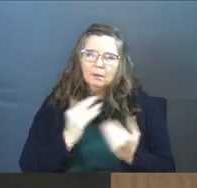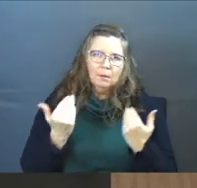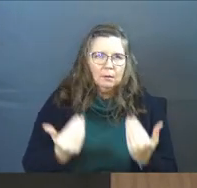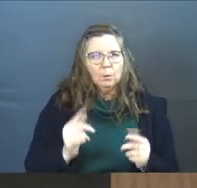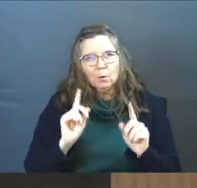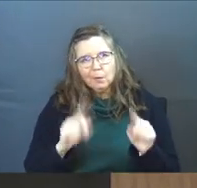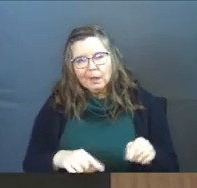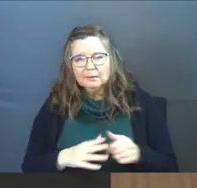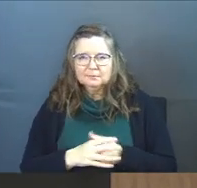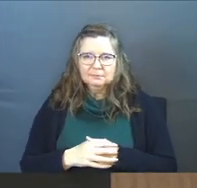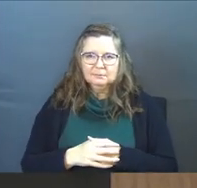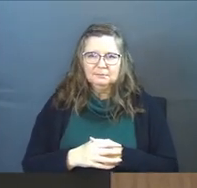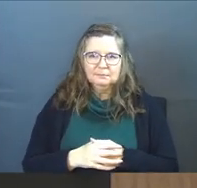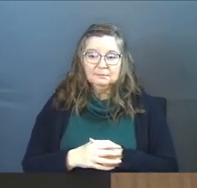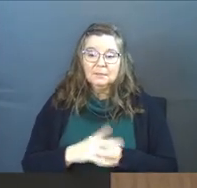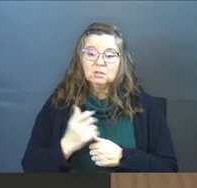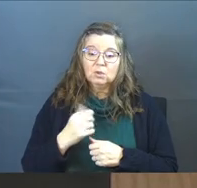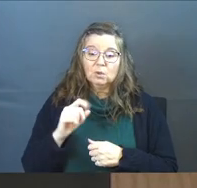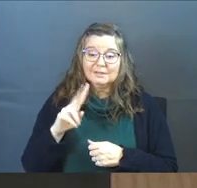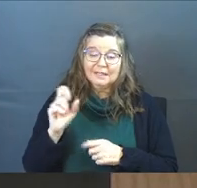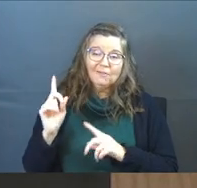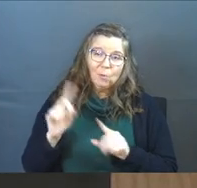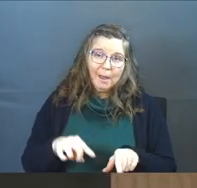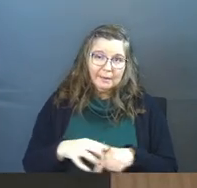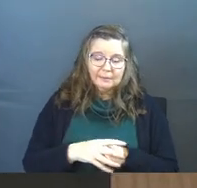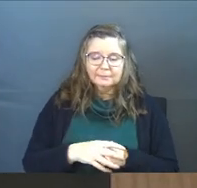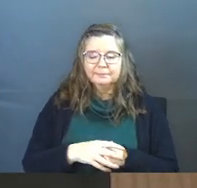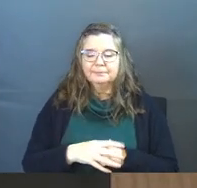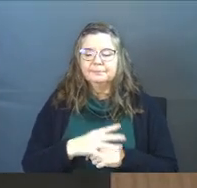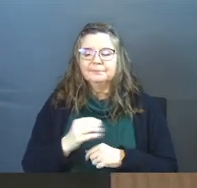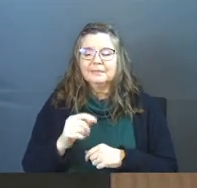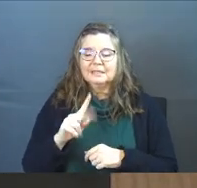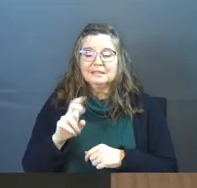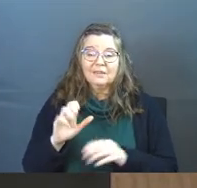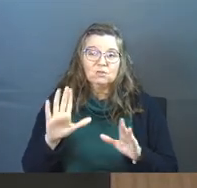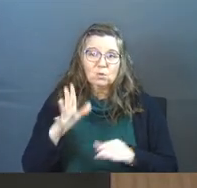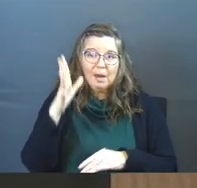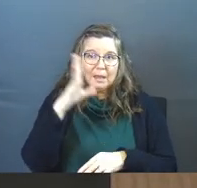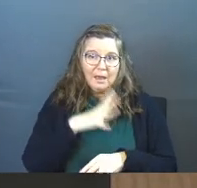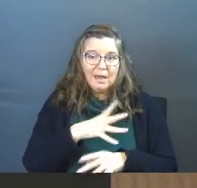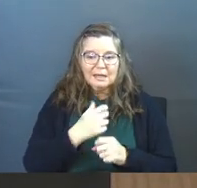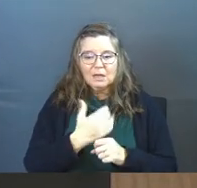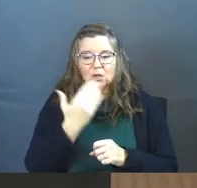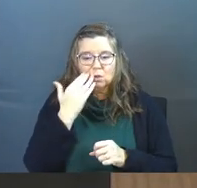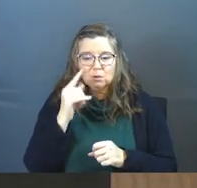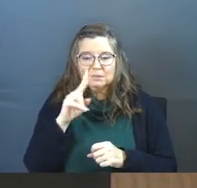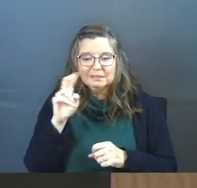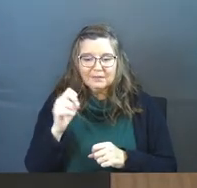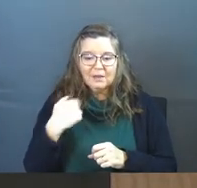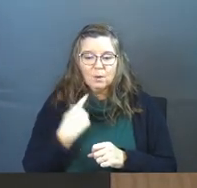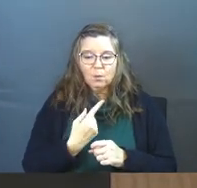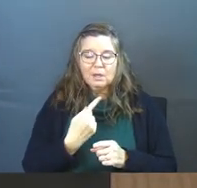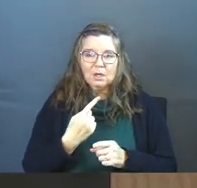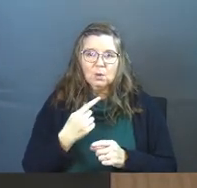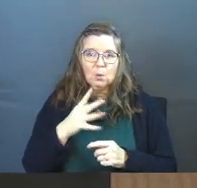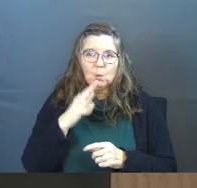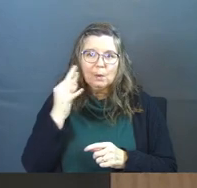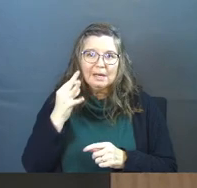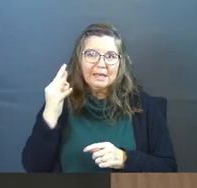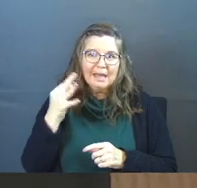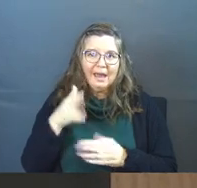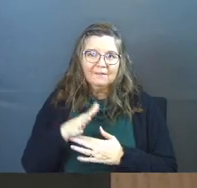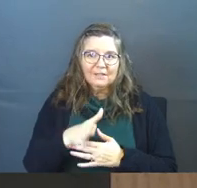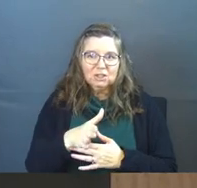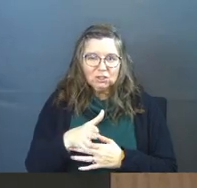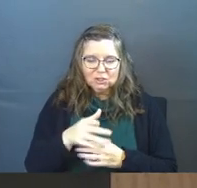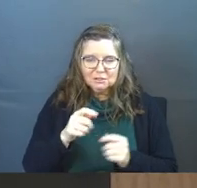didn't want to go. But we went. And so, Steve went. And Steve's a great guy. And getting to know Steve. And we would catfish fish